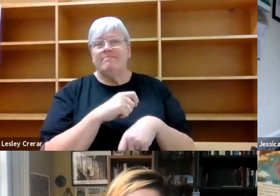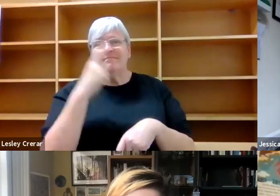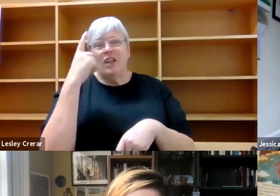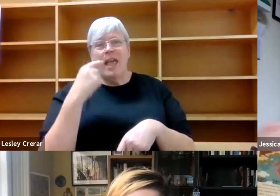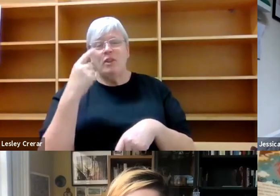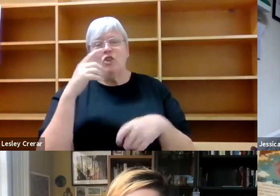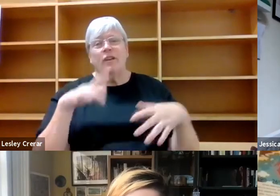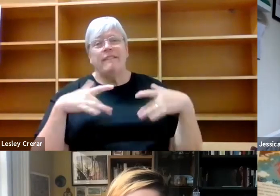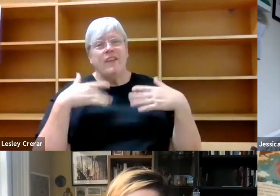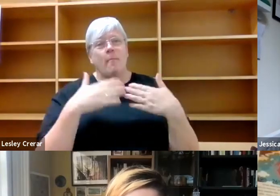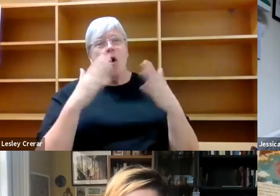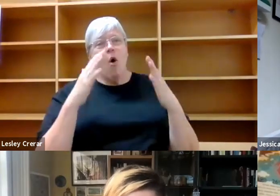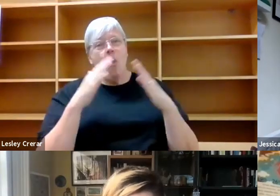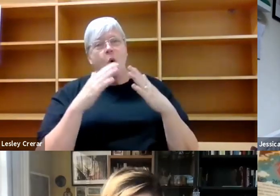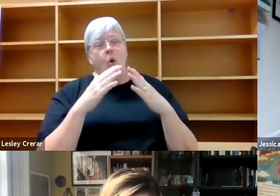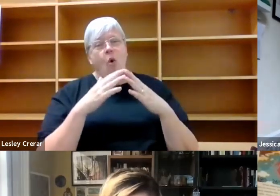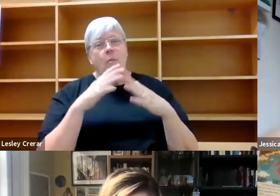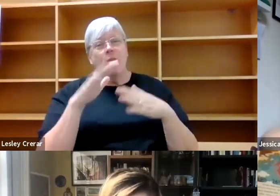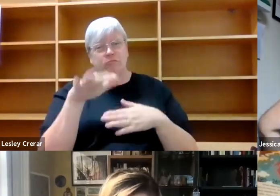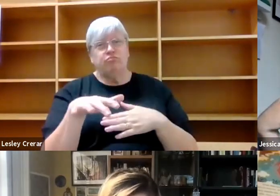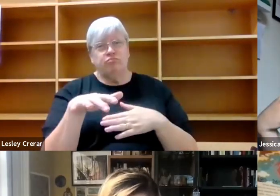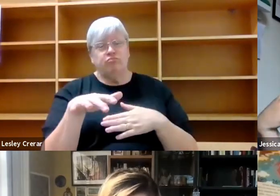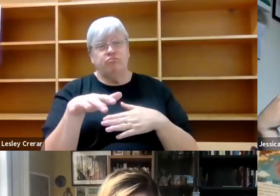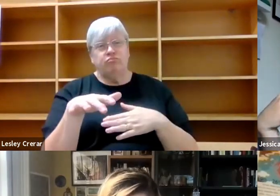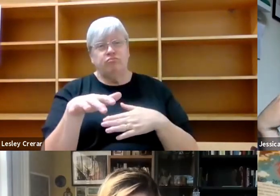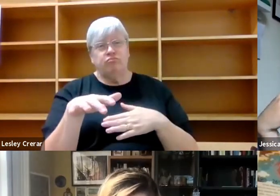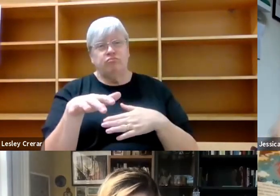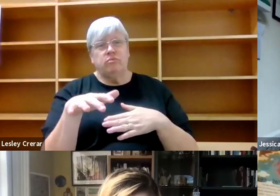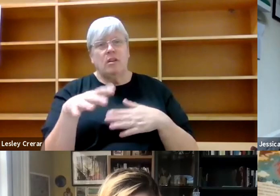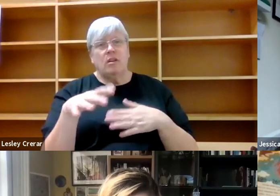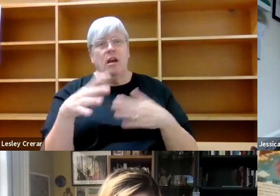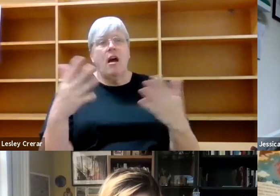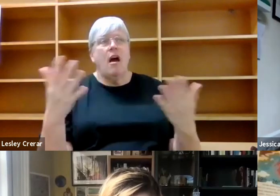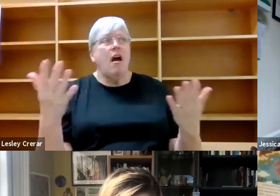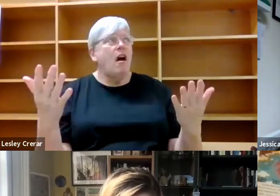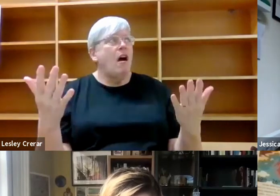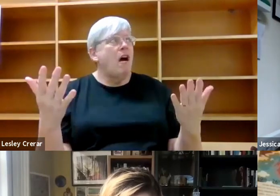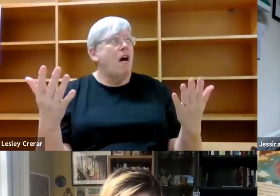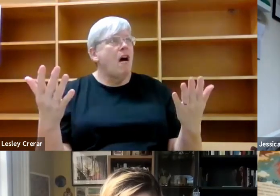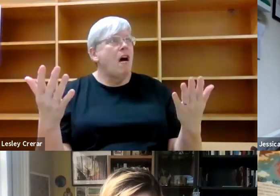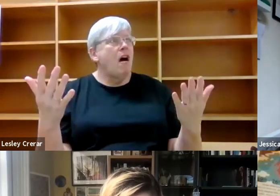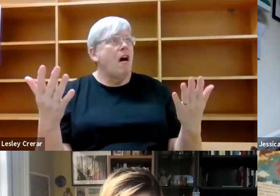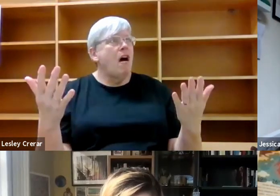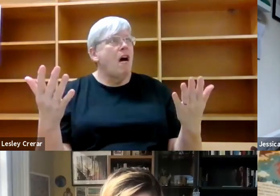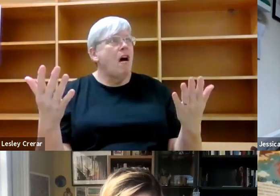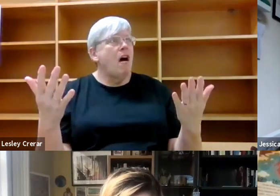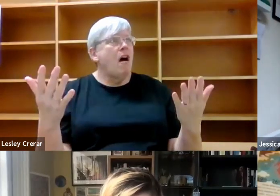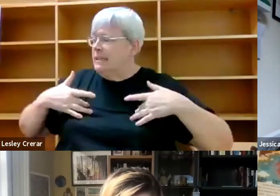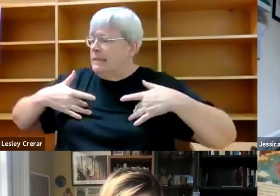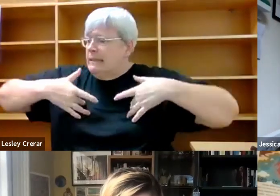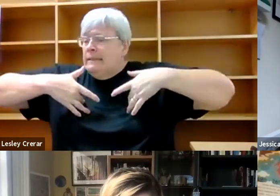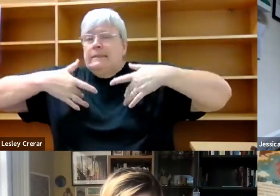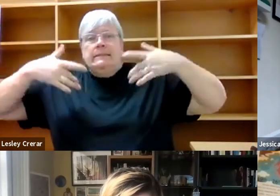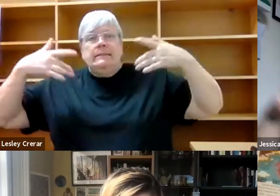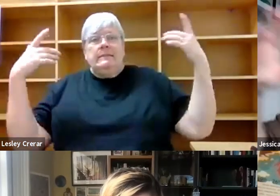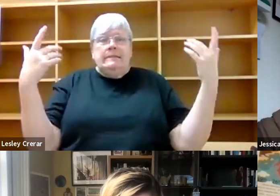feel more at home where they were, but actually feeling like, oh, like, I suddenly feel like a lot of things are, are, like, um, how do